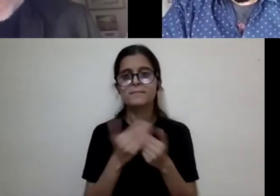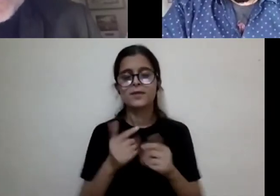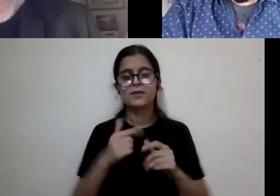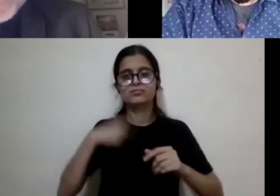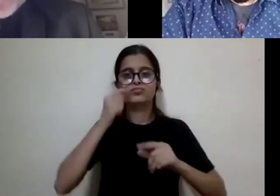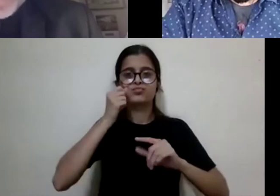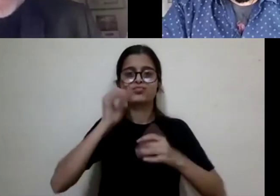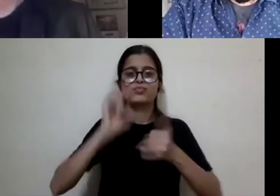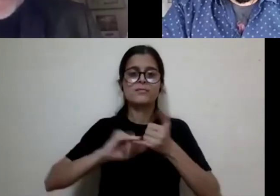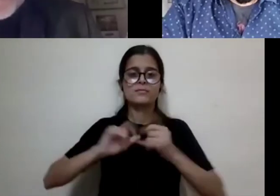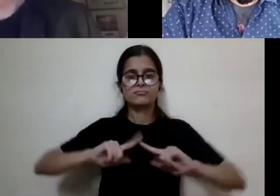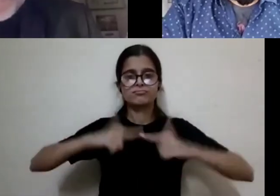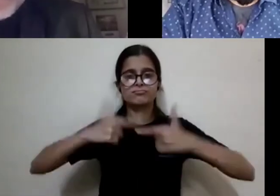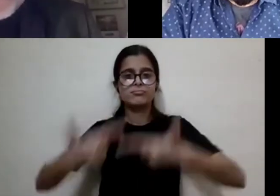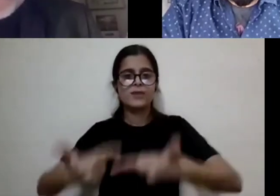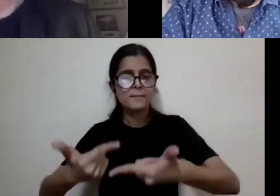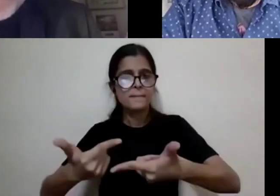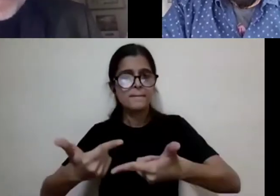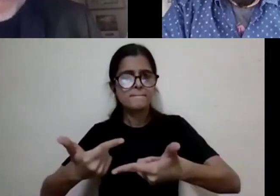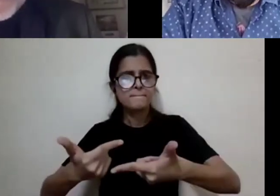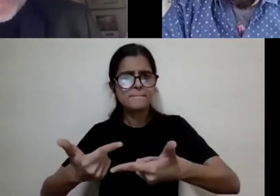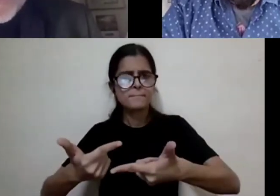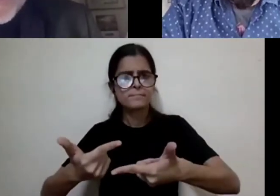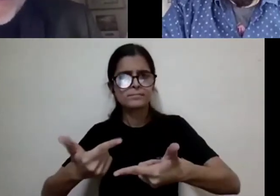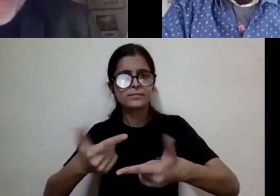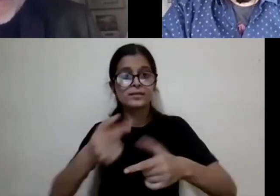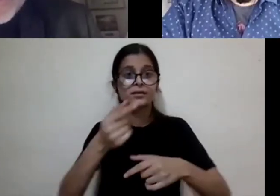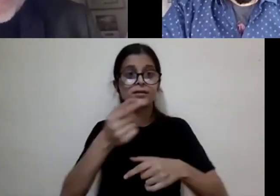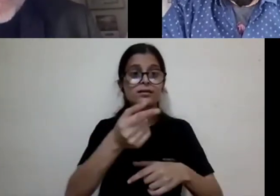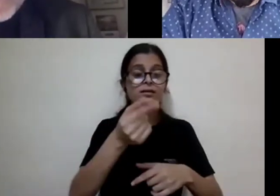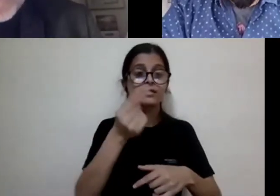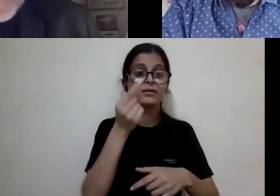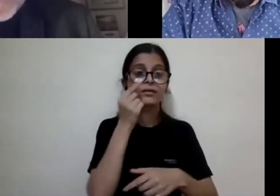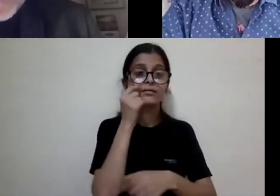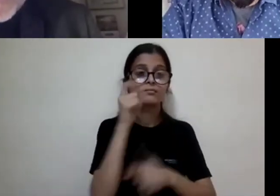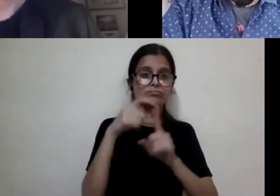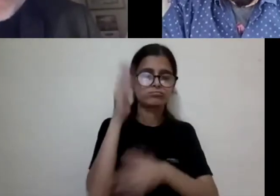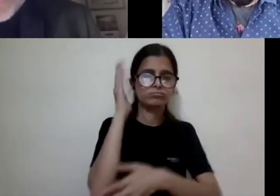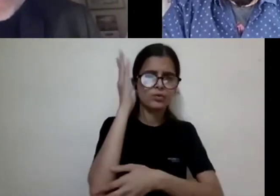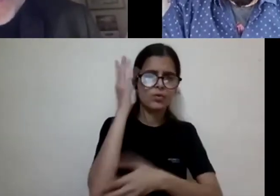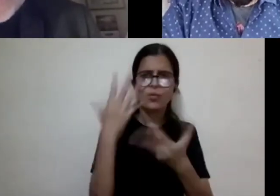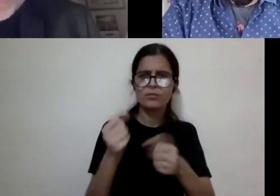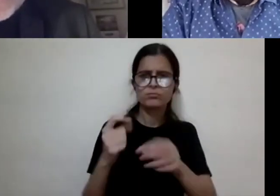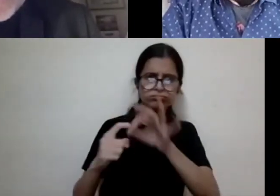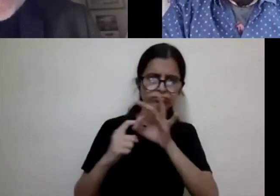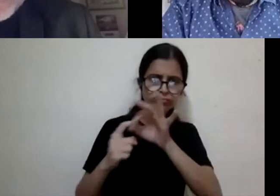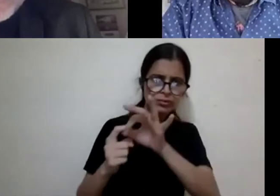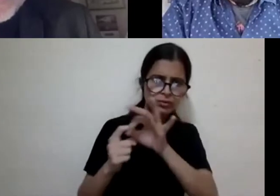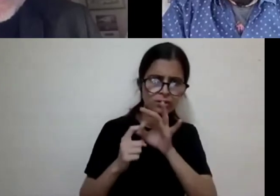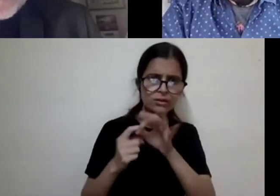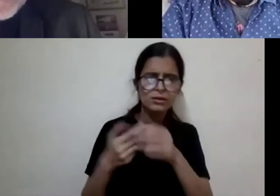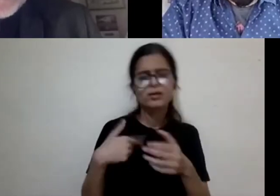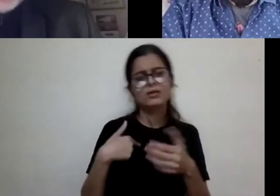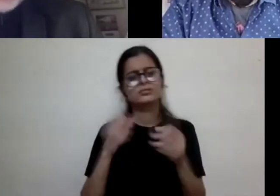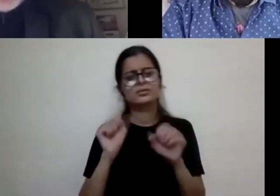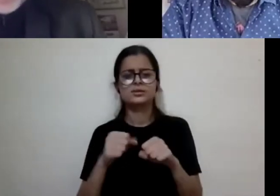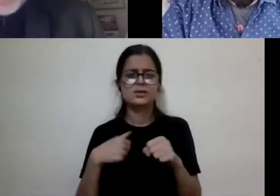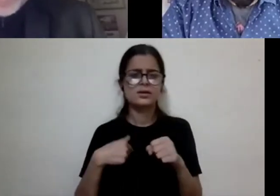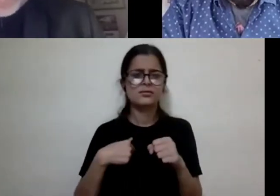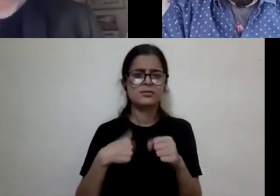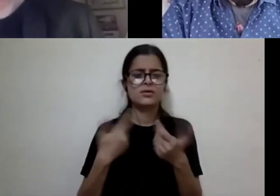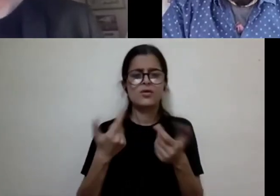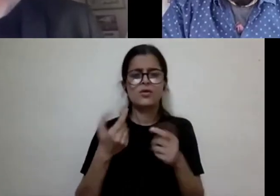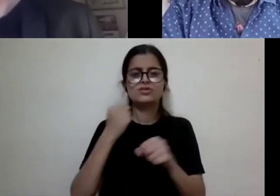wrap things up. I would like to say that if anybody does have a question and they want me to answer it, I'm very active on, on Gmail.